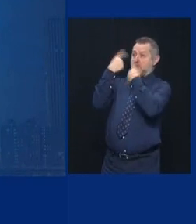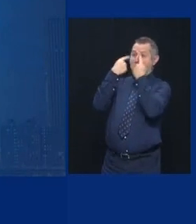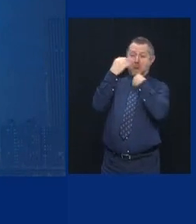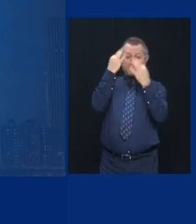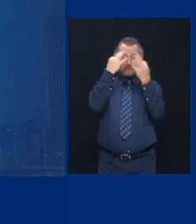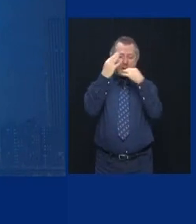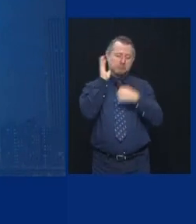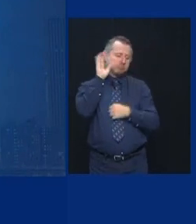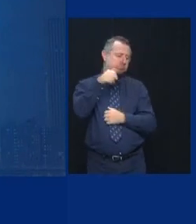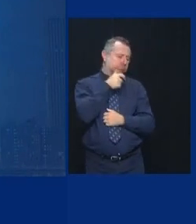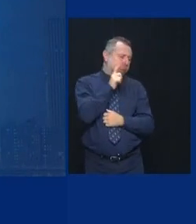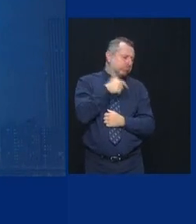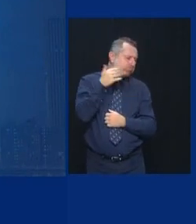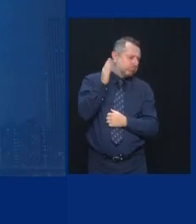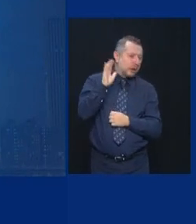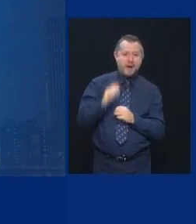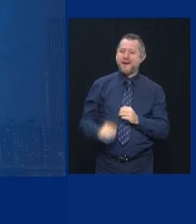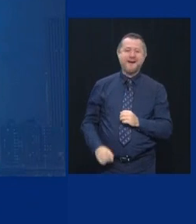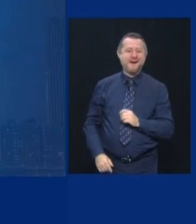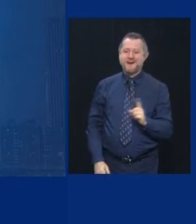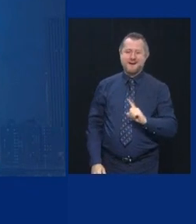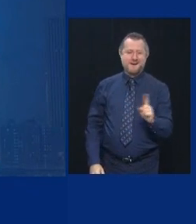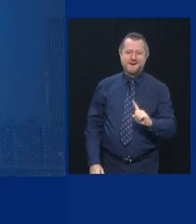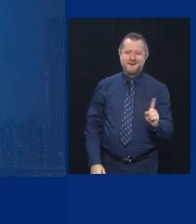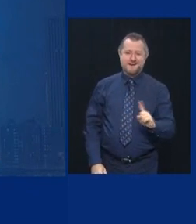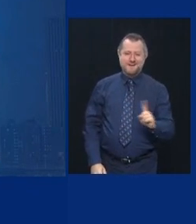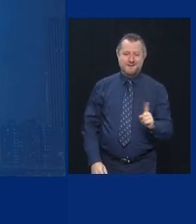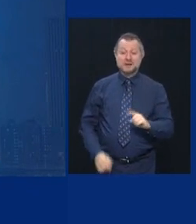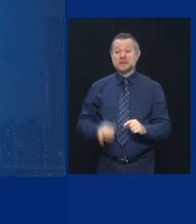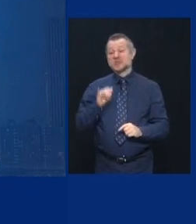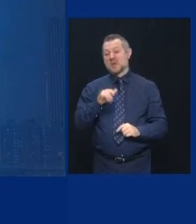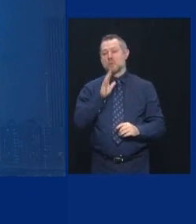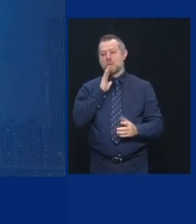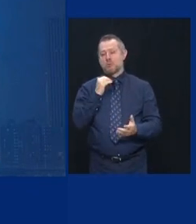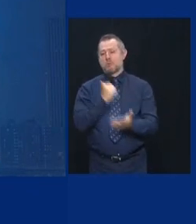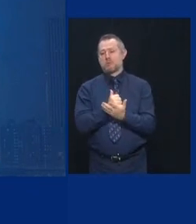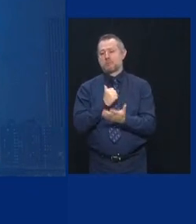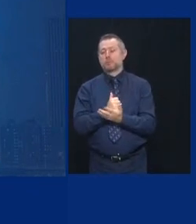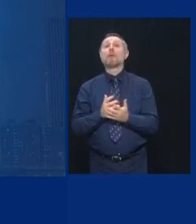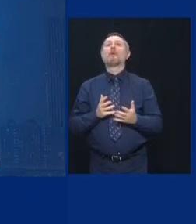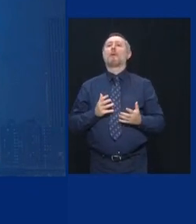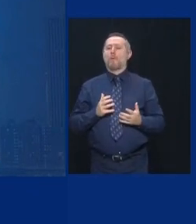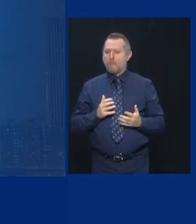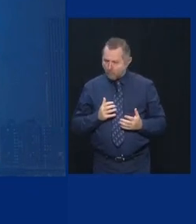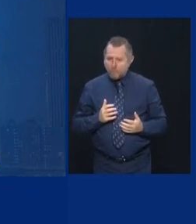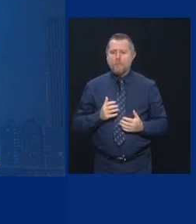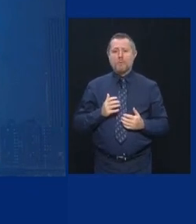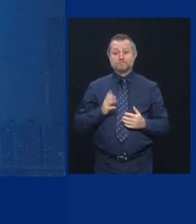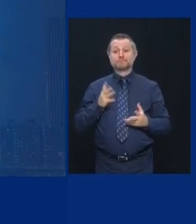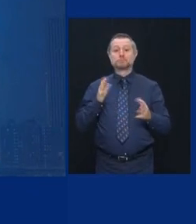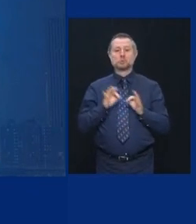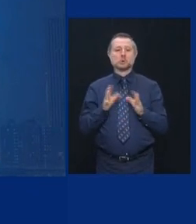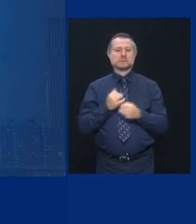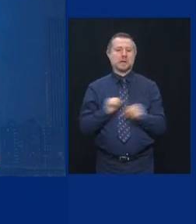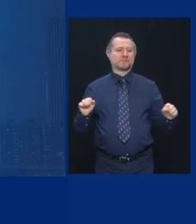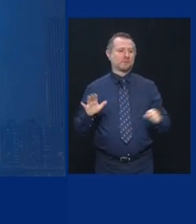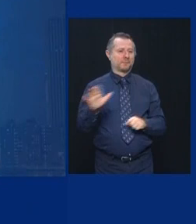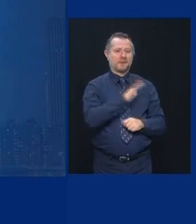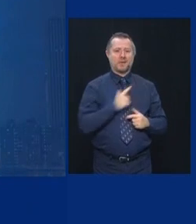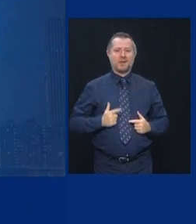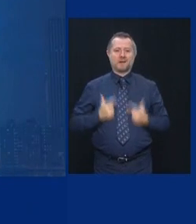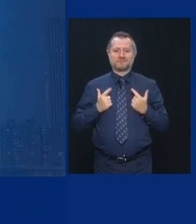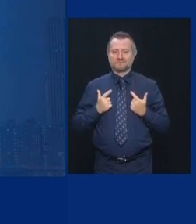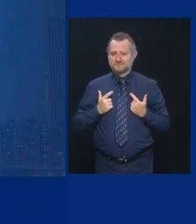not. Enforcement is kind. You know why? Because enforcement saves lives. That's what